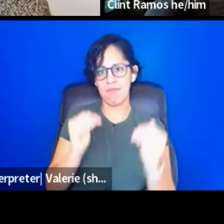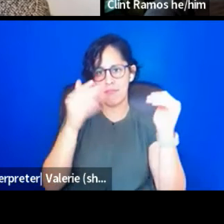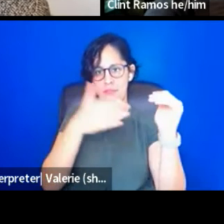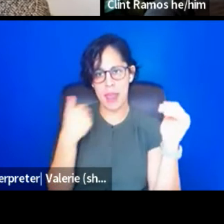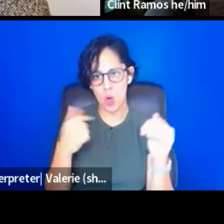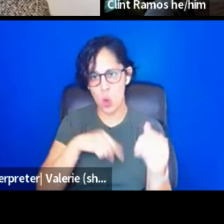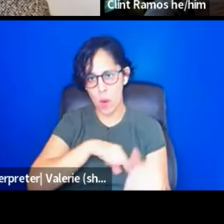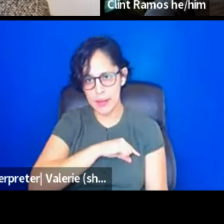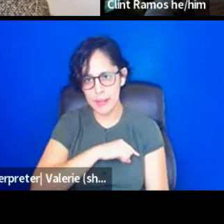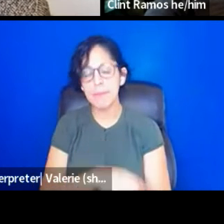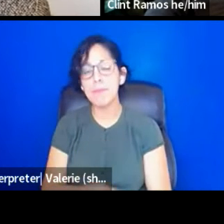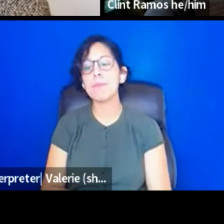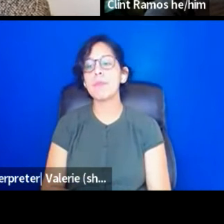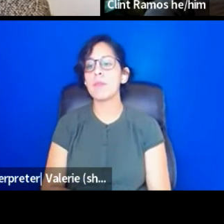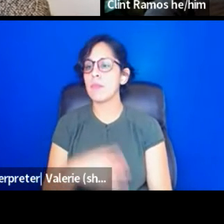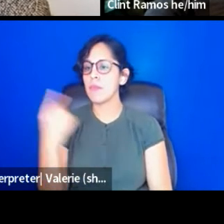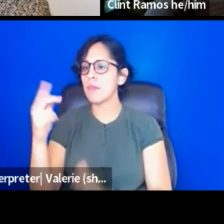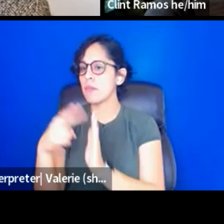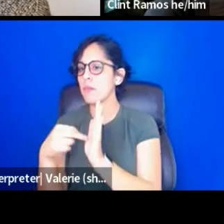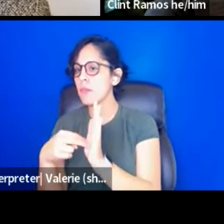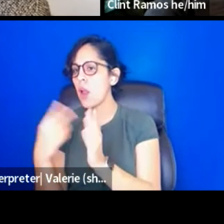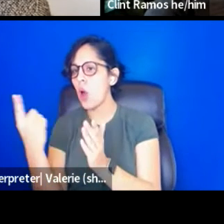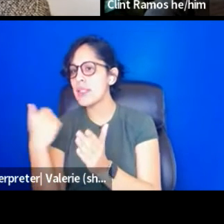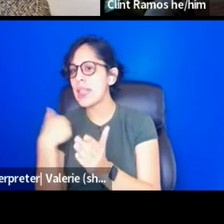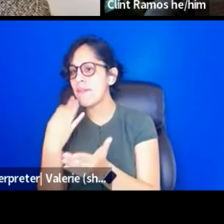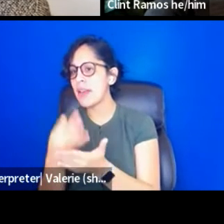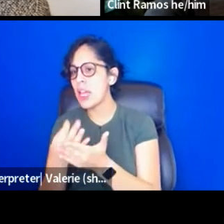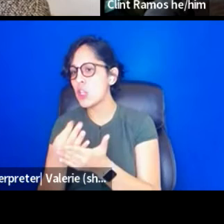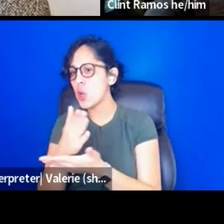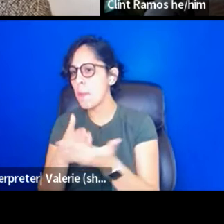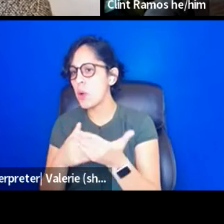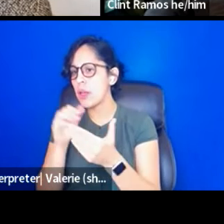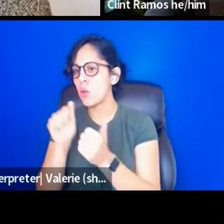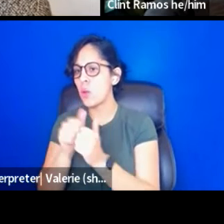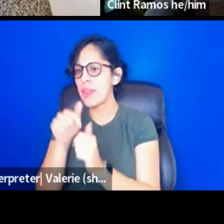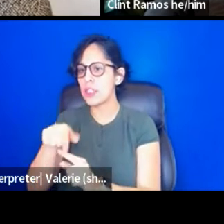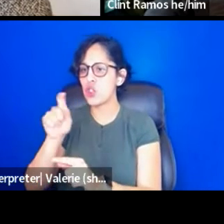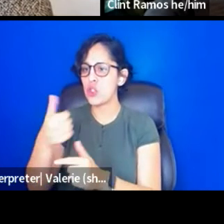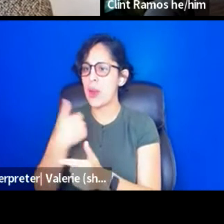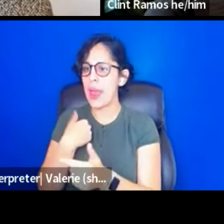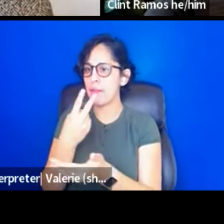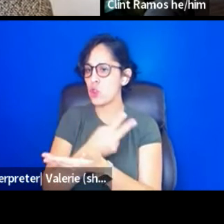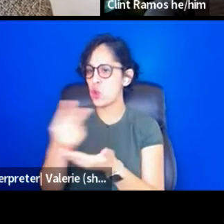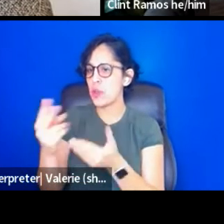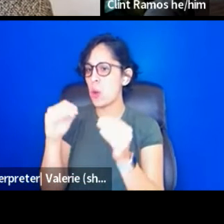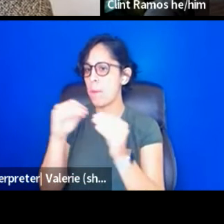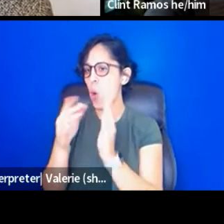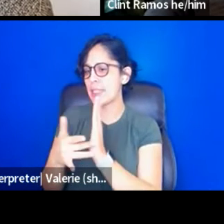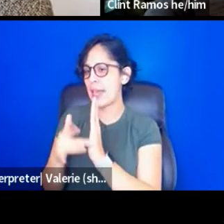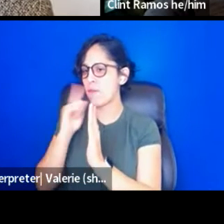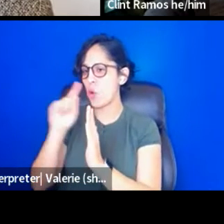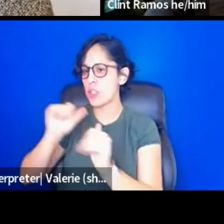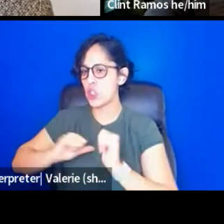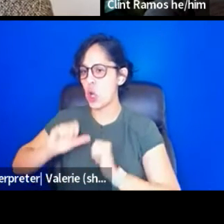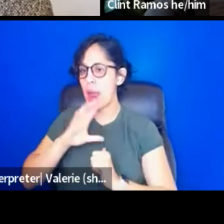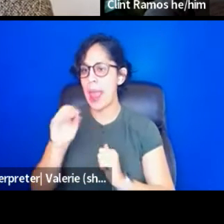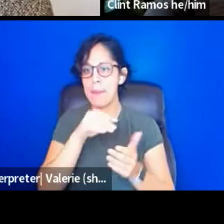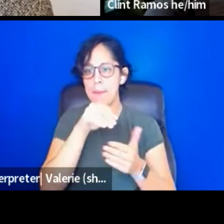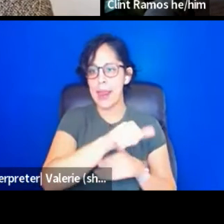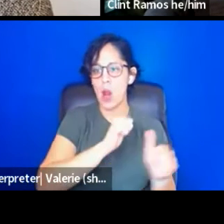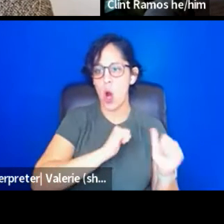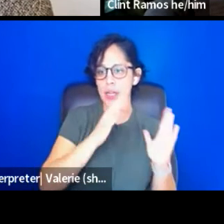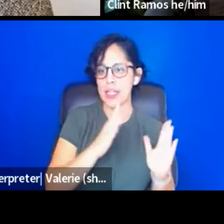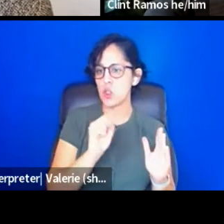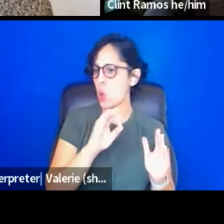And then there will always be a financial component to this. You're going to have to buy two weeks or more tech to your show and pay your artists enough not to have to work two other jobs